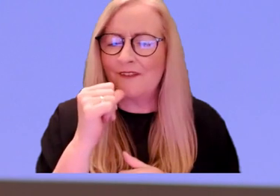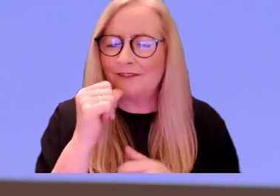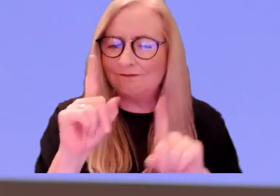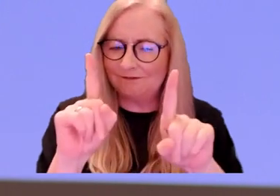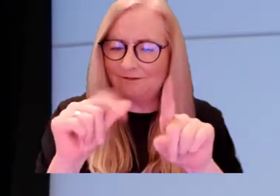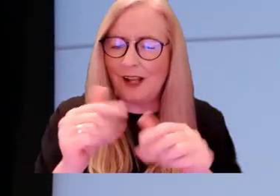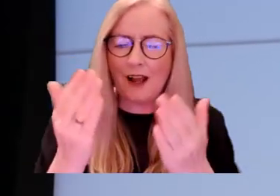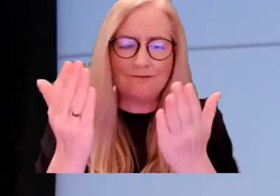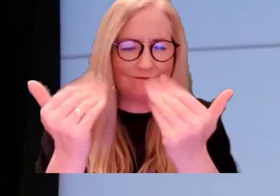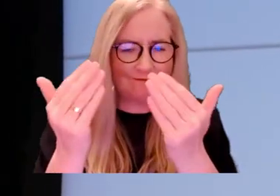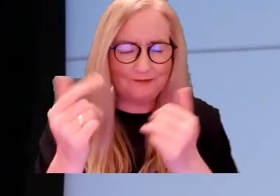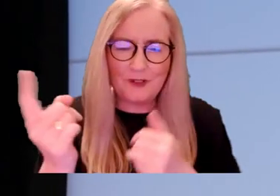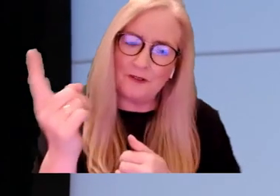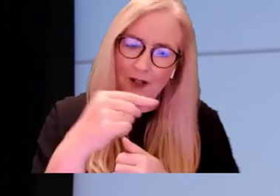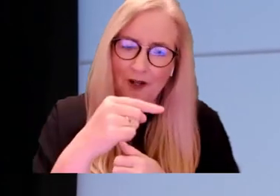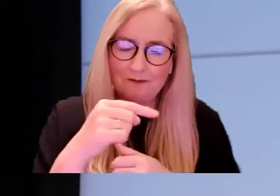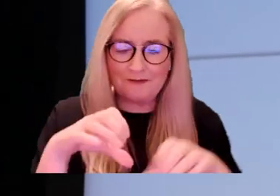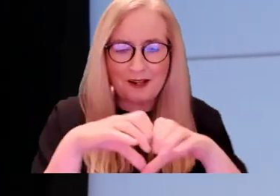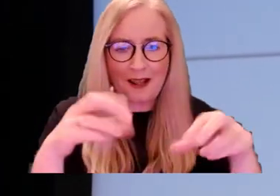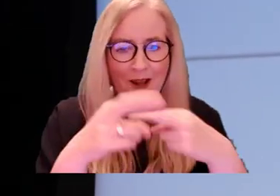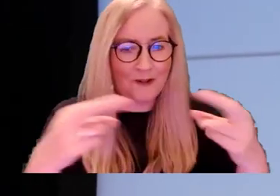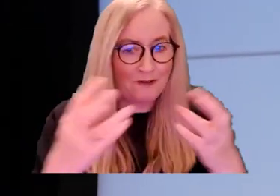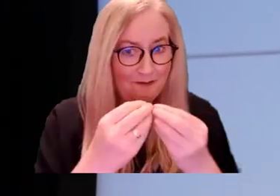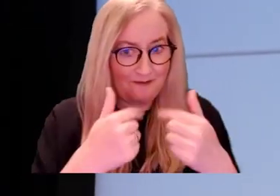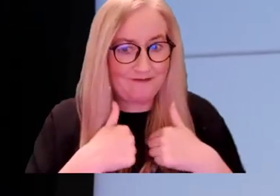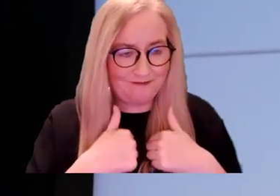First, I want you to come into a classroom with me.